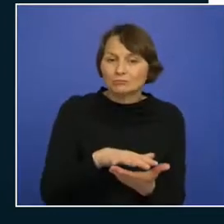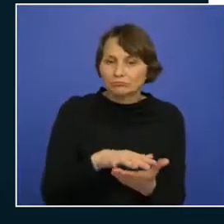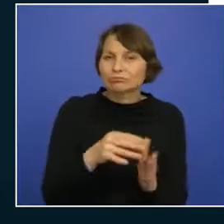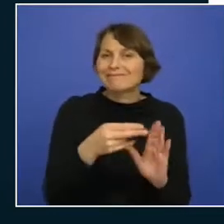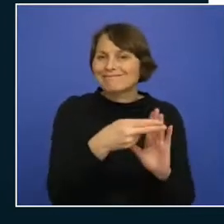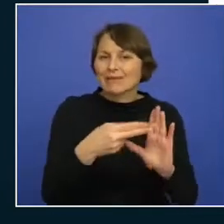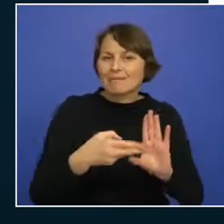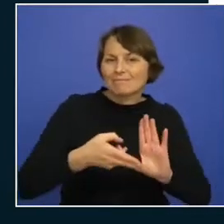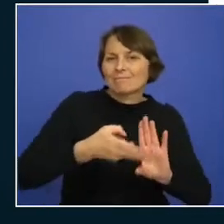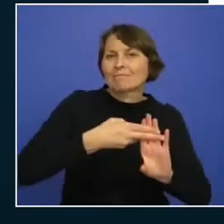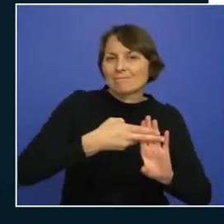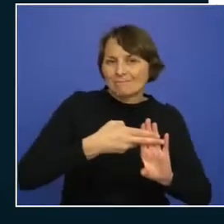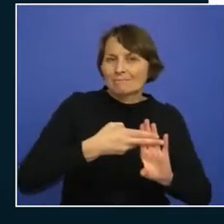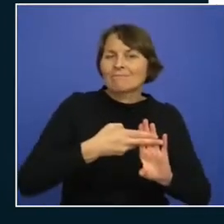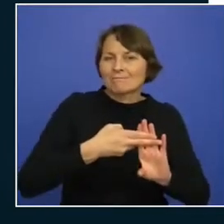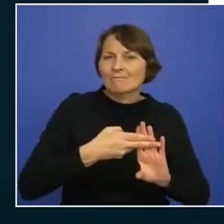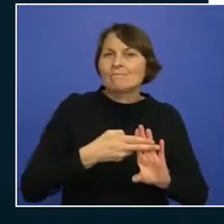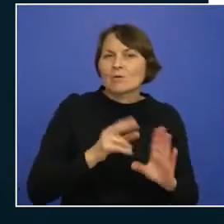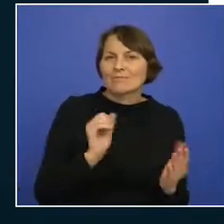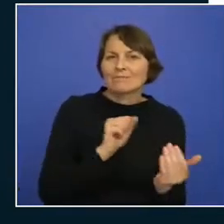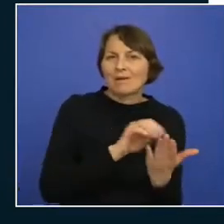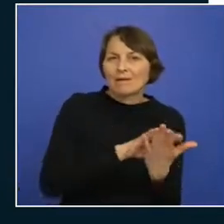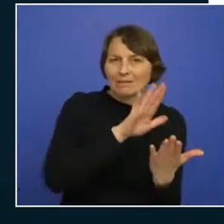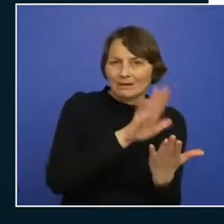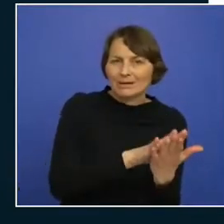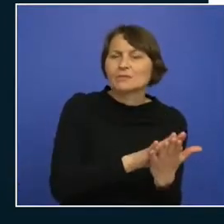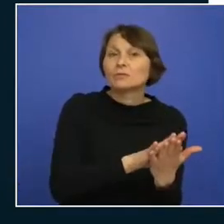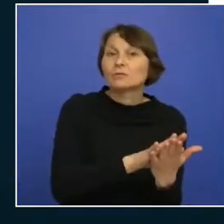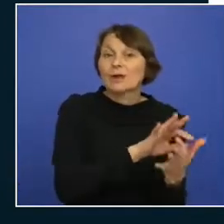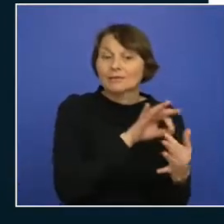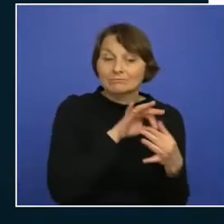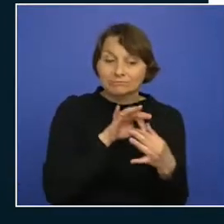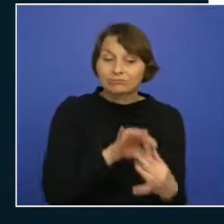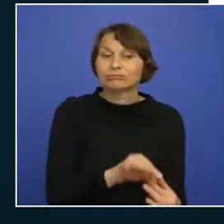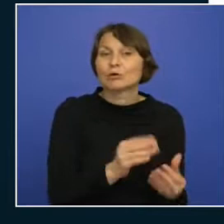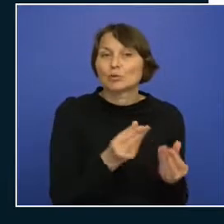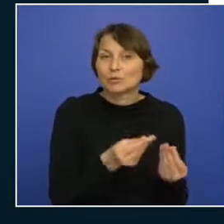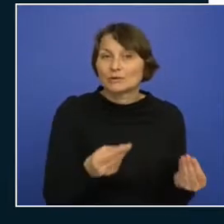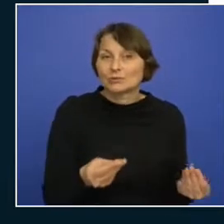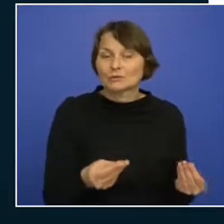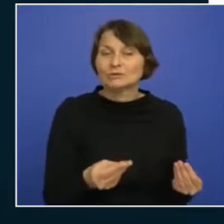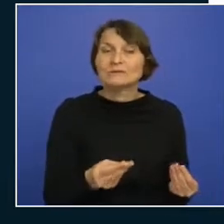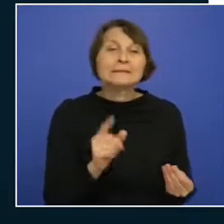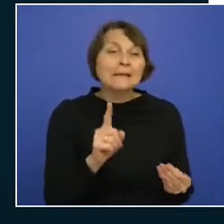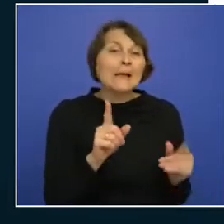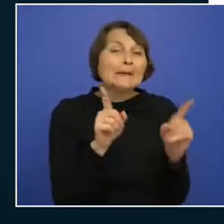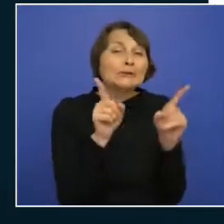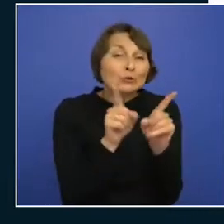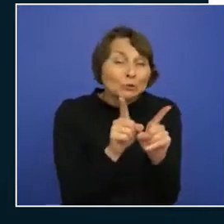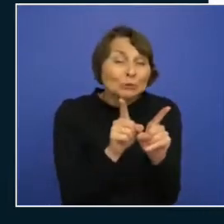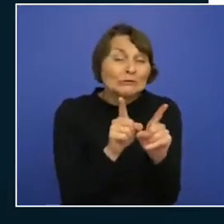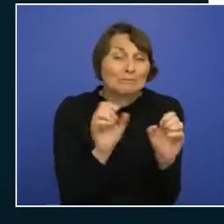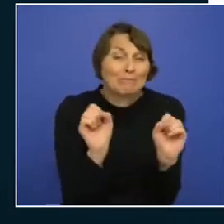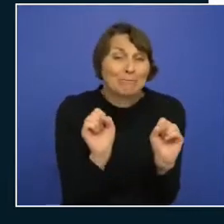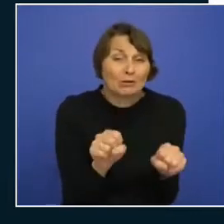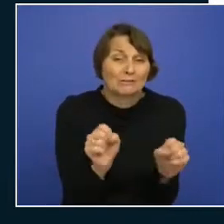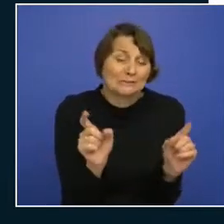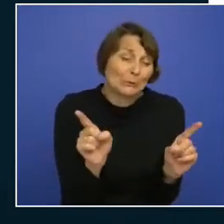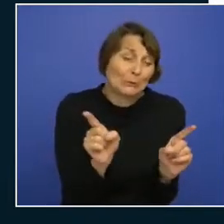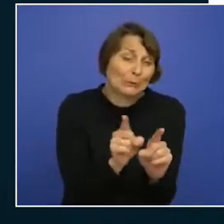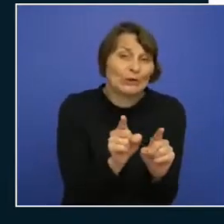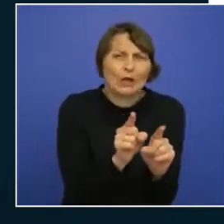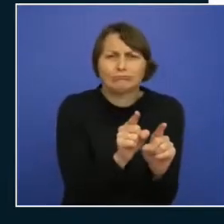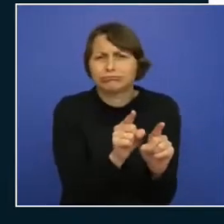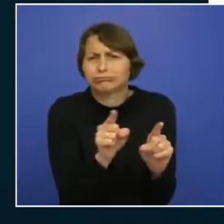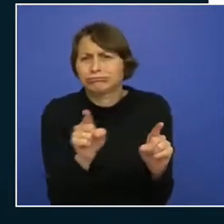application or workload that the resource belongs to and try to keep this as short as possible so in this case